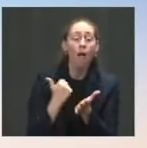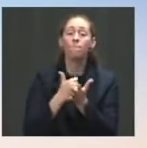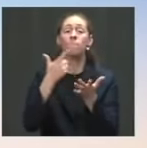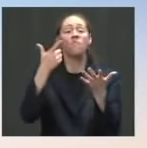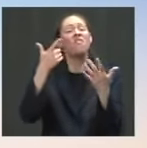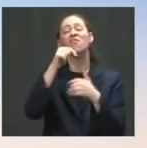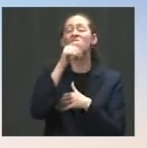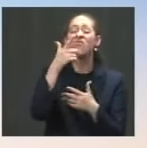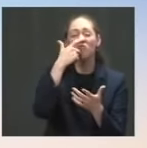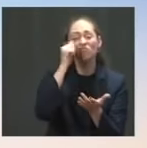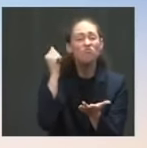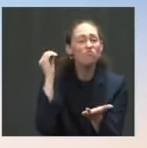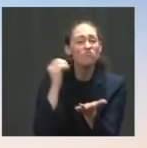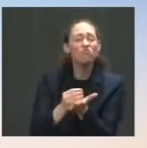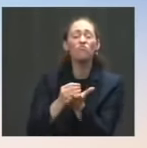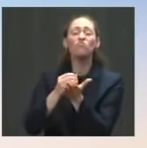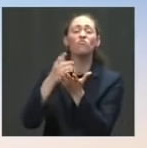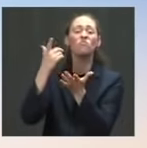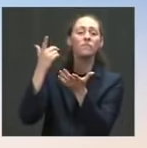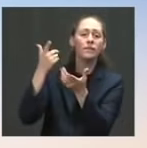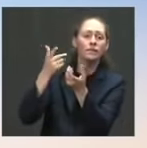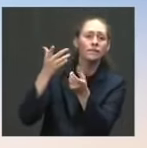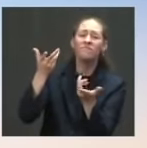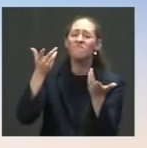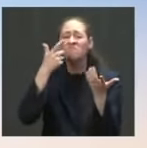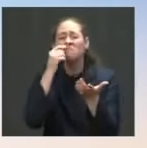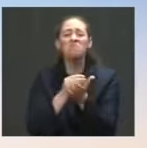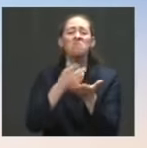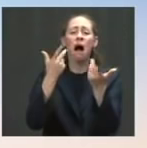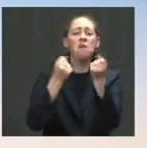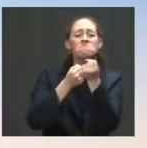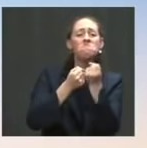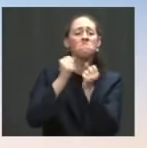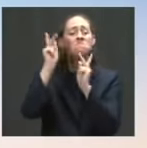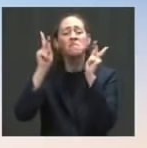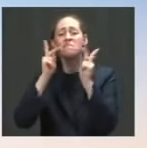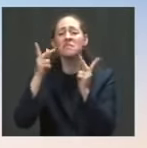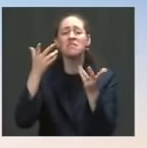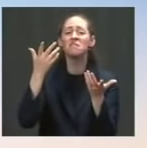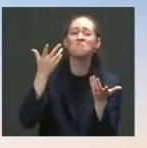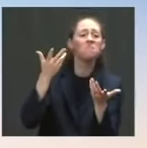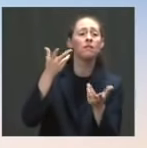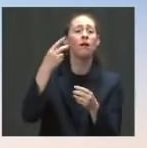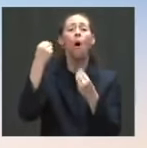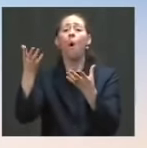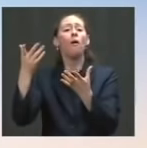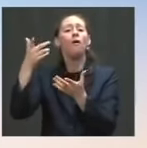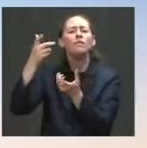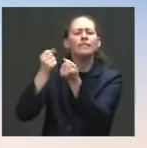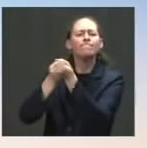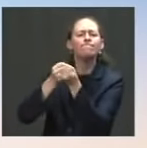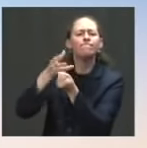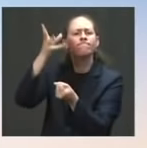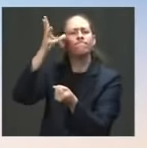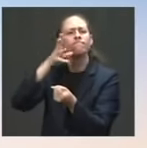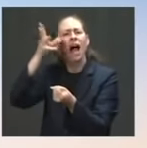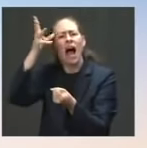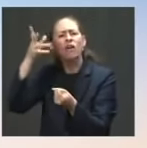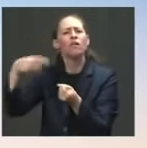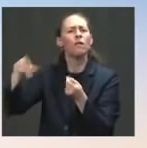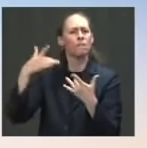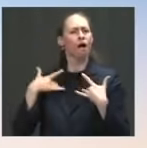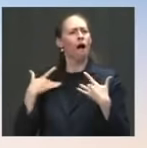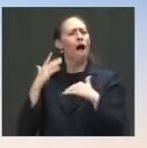protect the lives of people in your state, to give parents some comfort as they're sending their kids to school, schools are